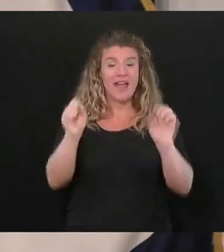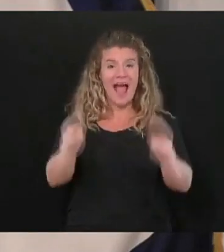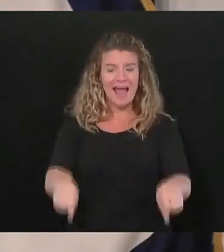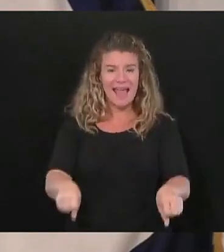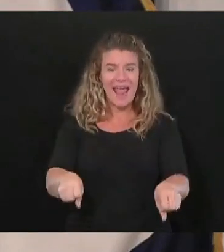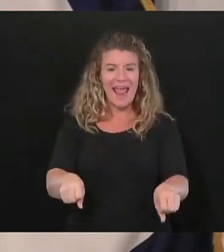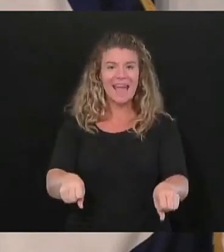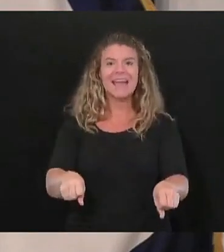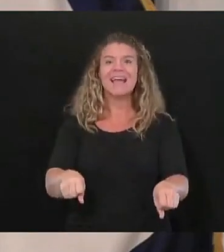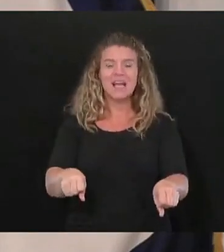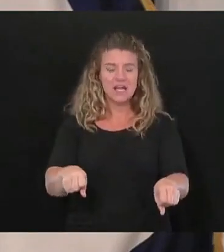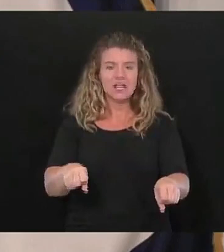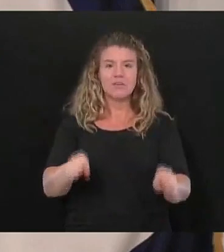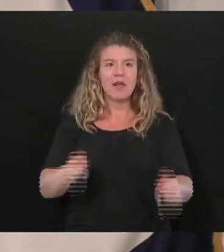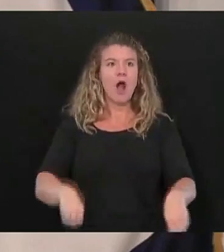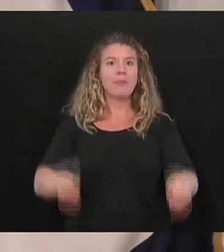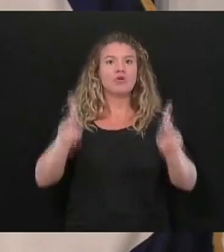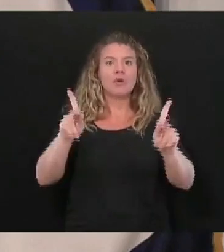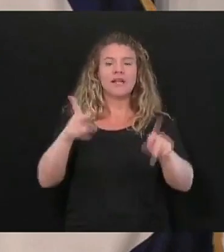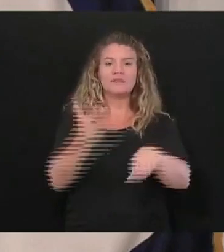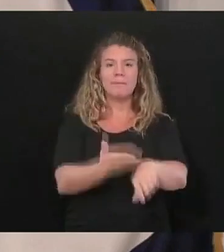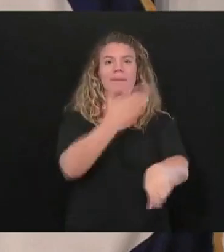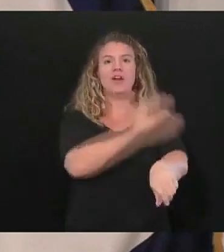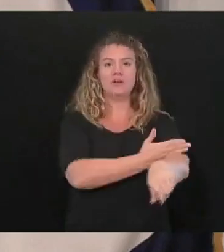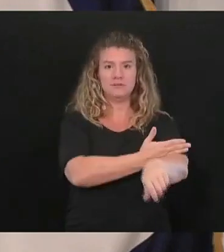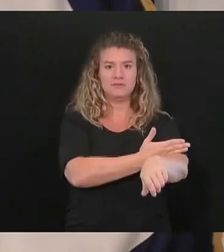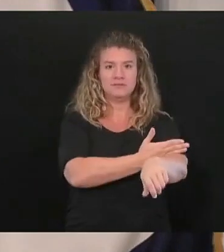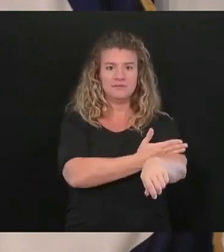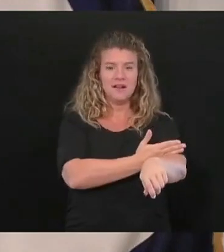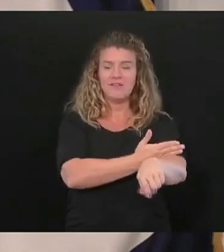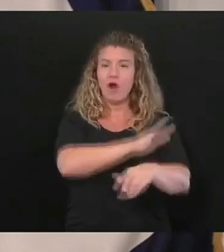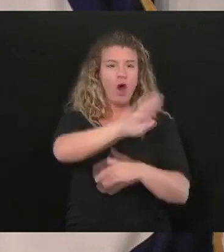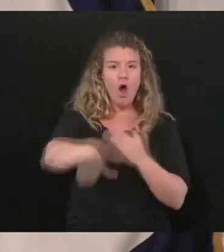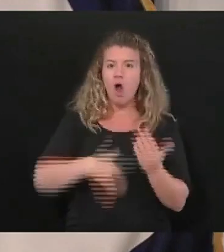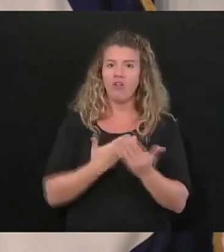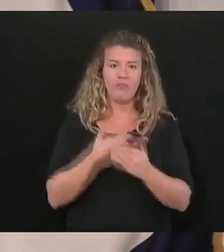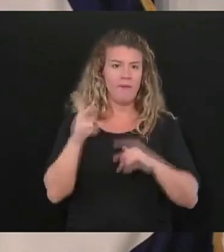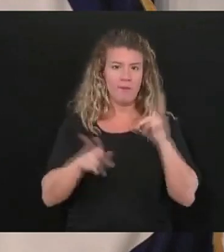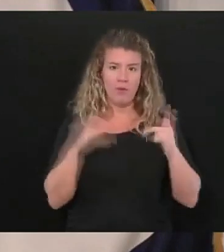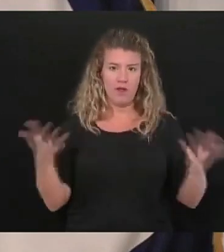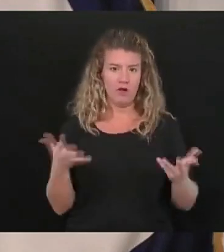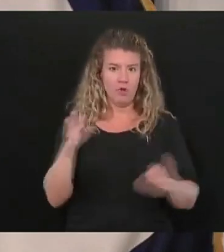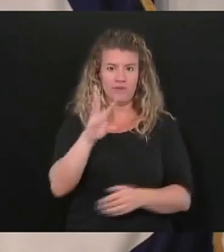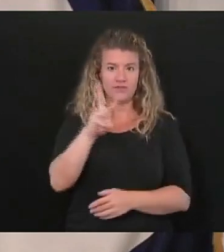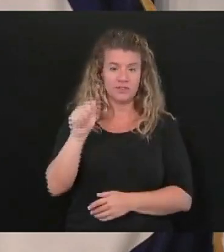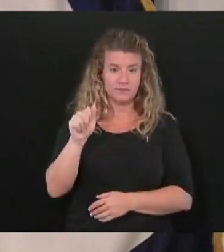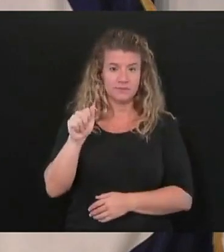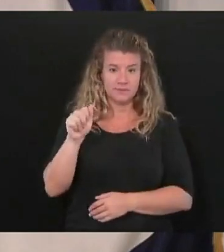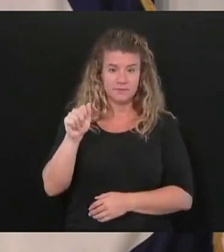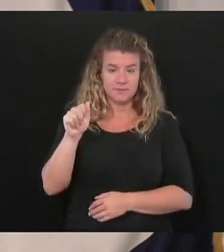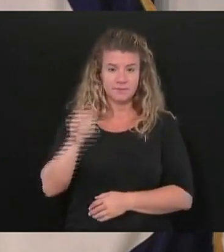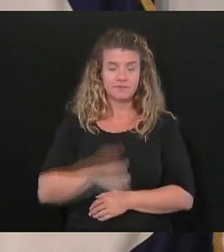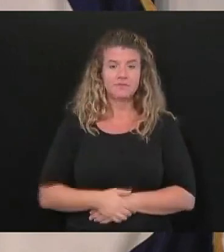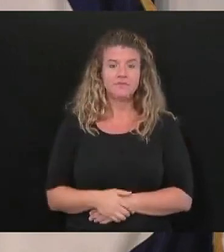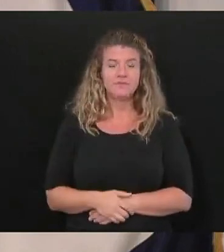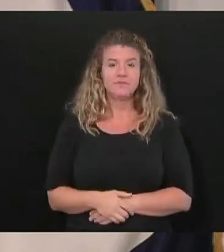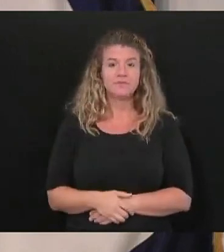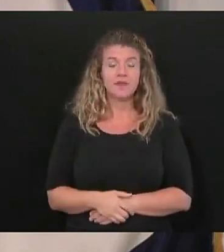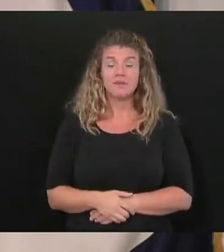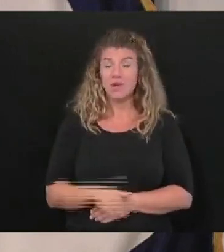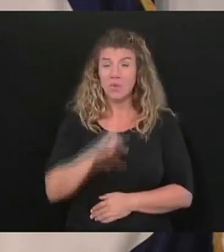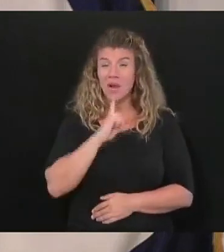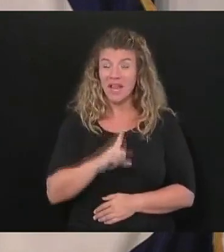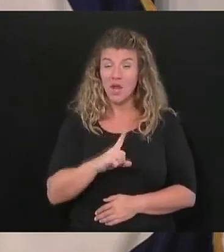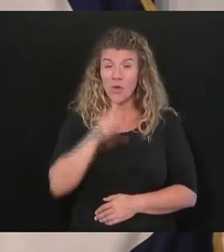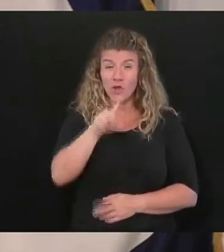make things and opportunities better better for all West Virginians and absolutely so when it really